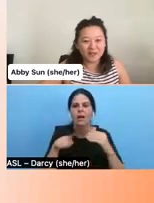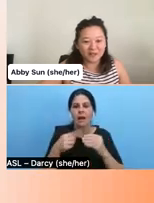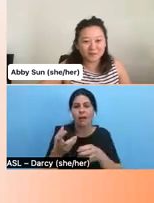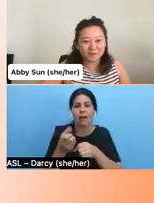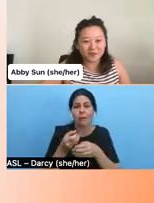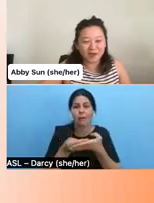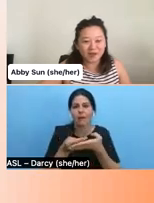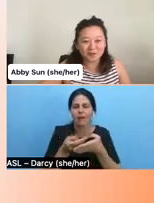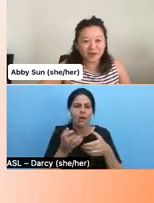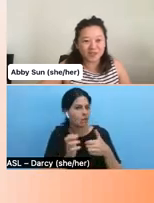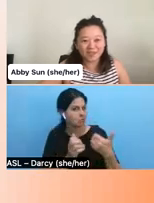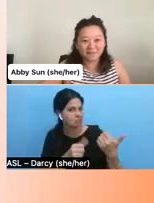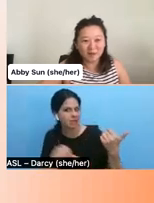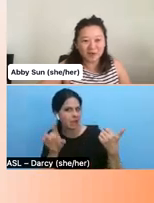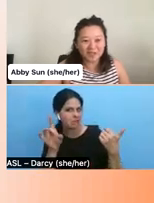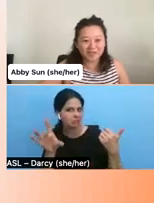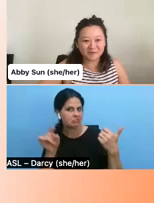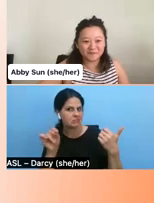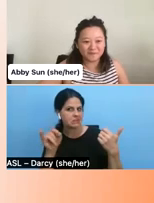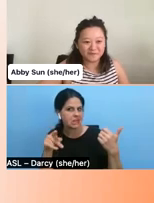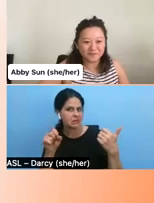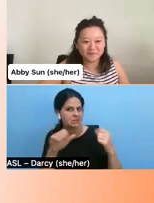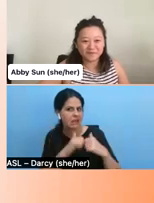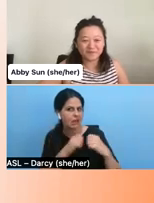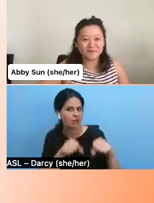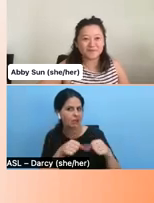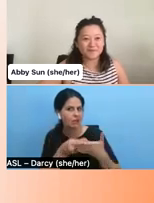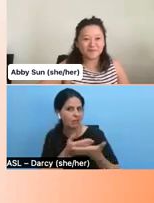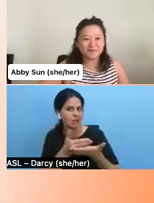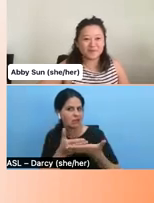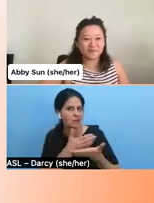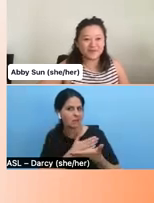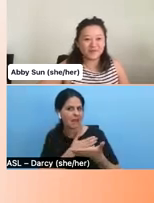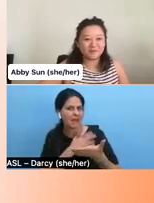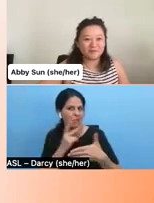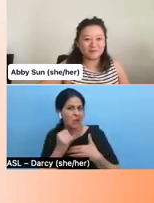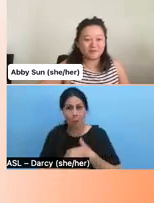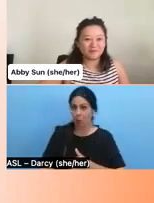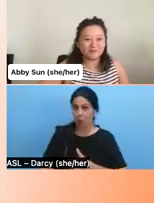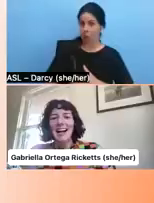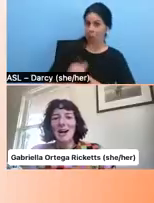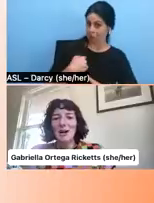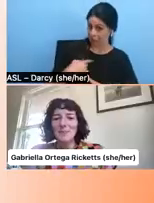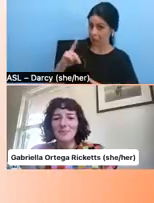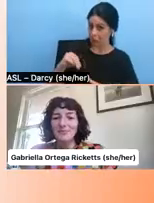you have any tips for how I should budget my project? Oh, do I? Thank you, Abby.